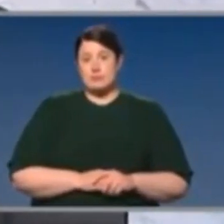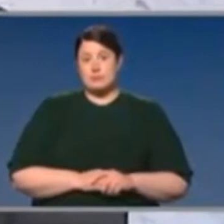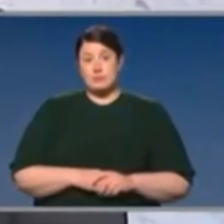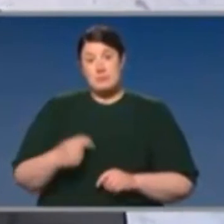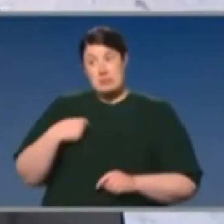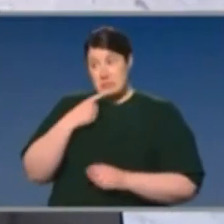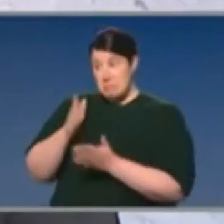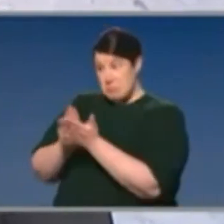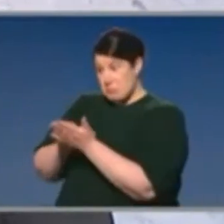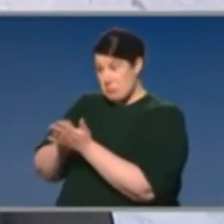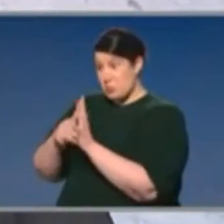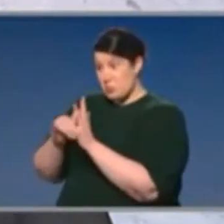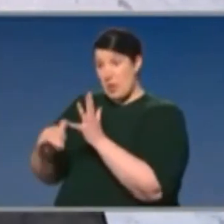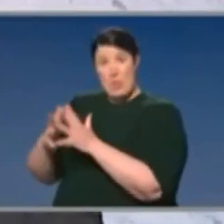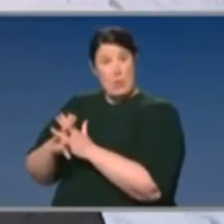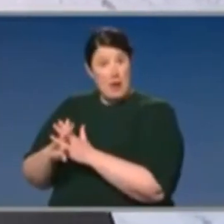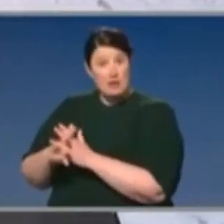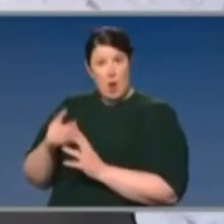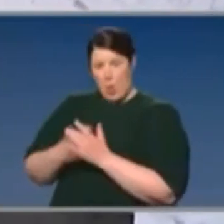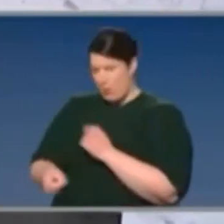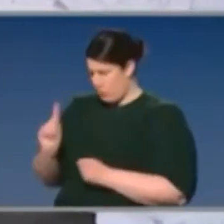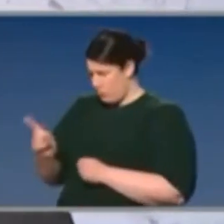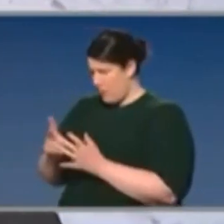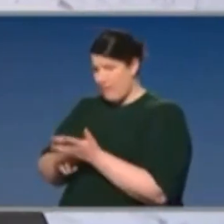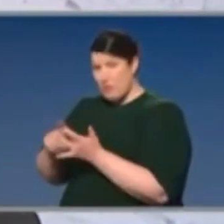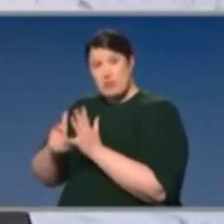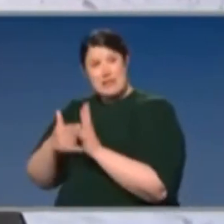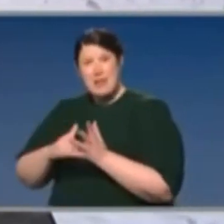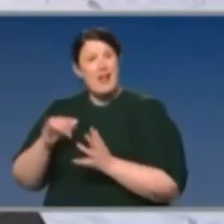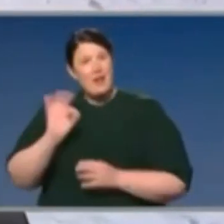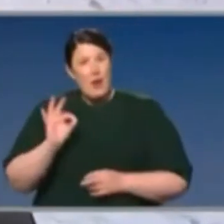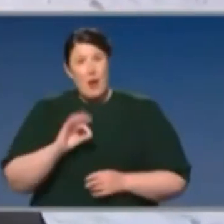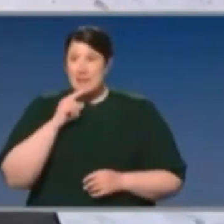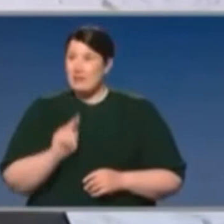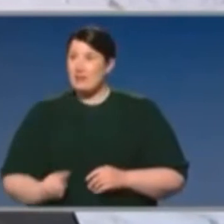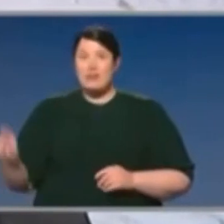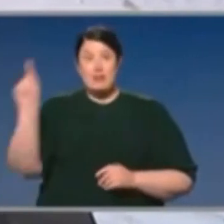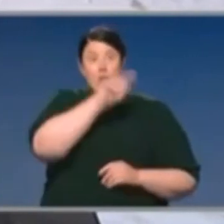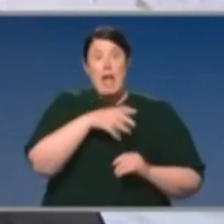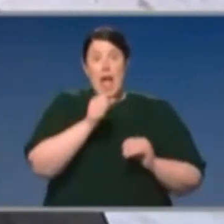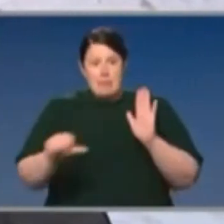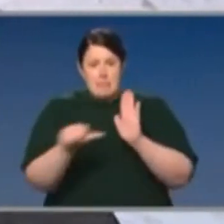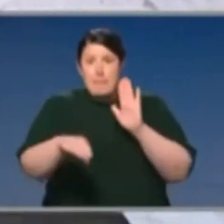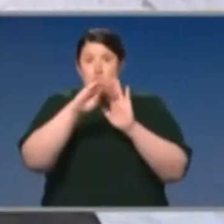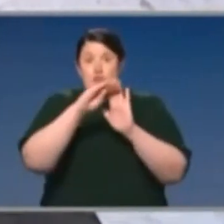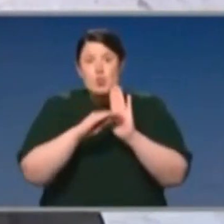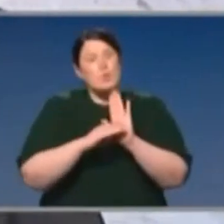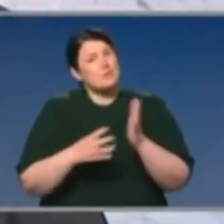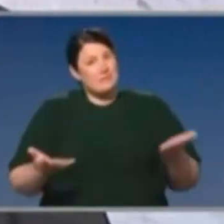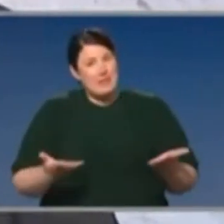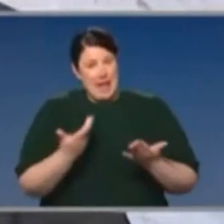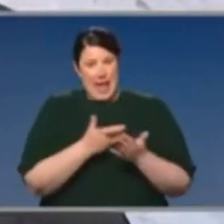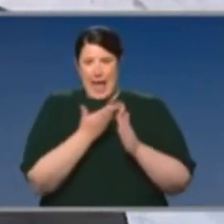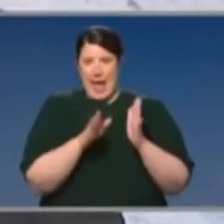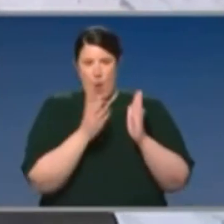than New South Wales to the south, whether it be in Victoria or Tasmania. It's wherever you've got restrictions. Because the way to